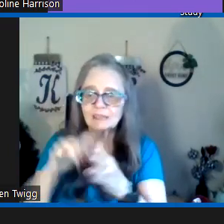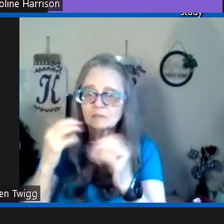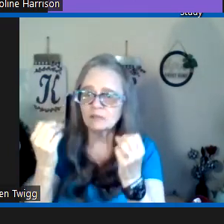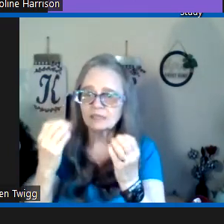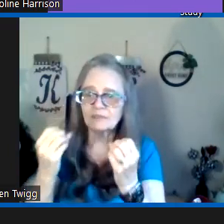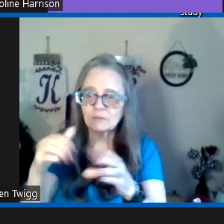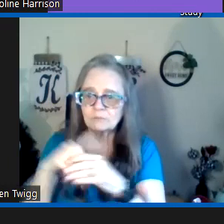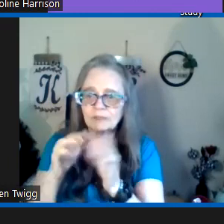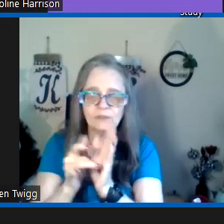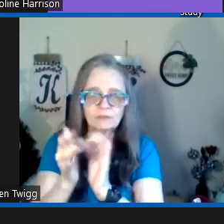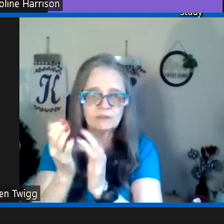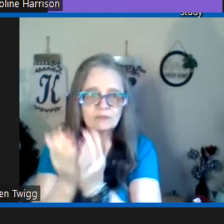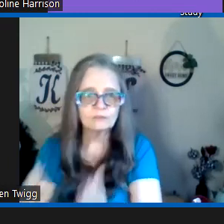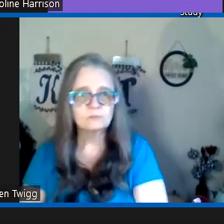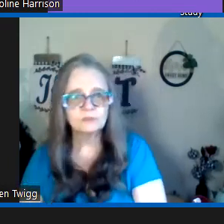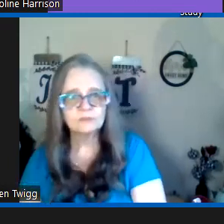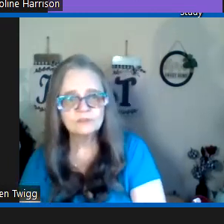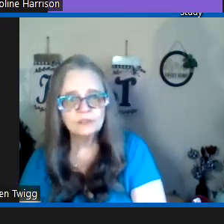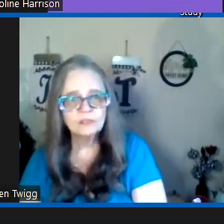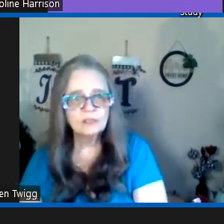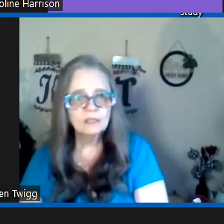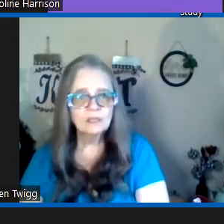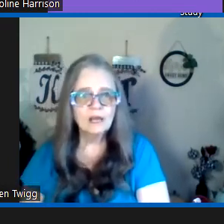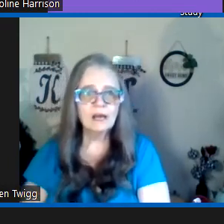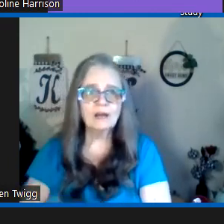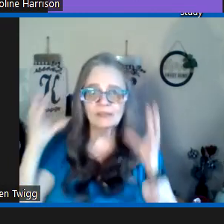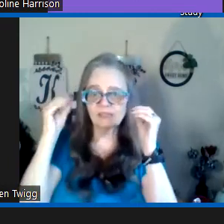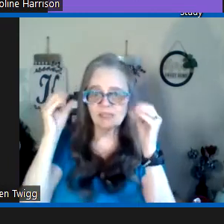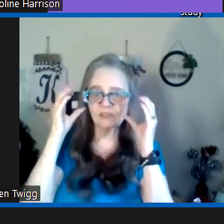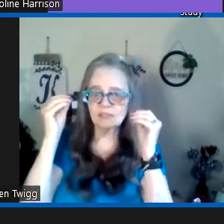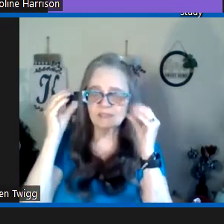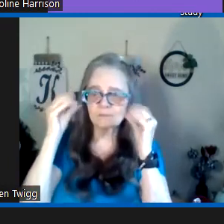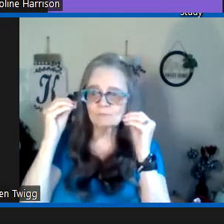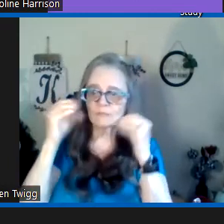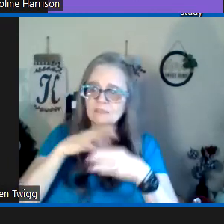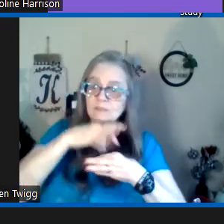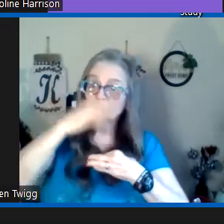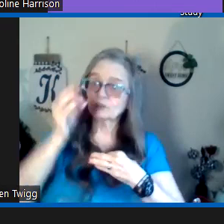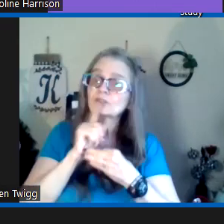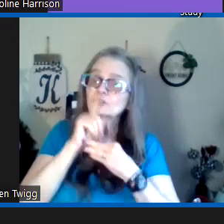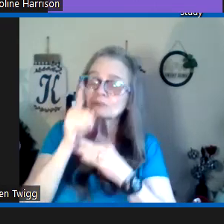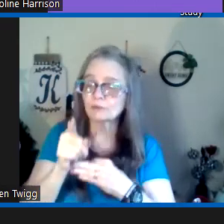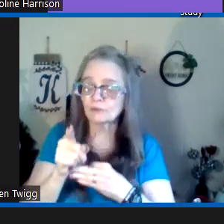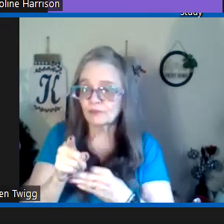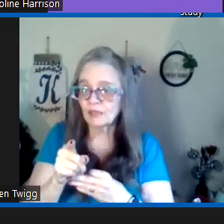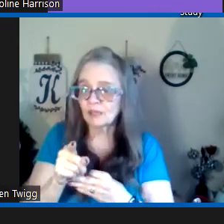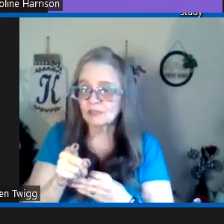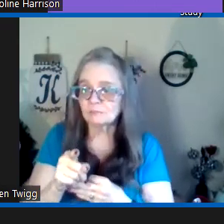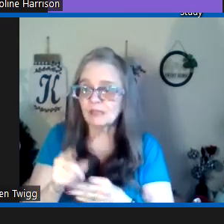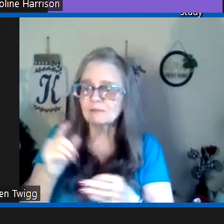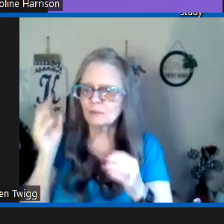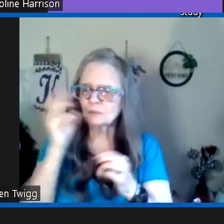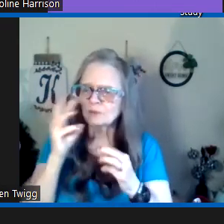see that in many of them that are in the scriptures uh they teach us spiritual truth